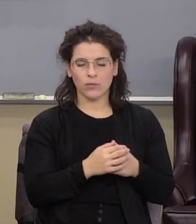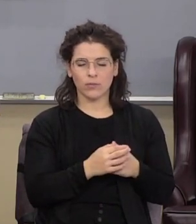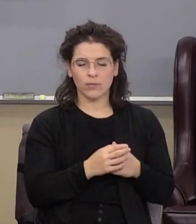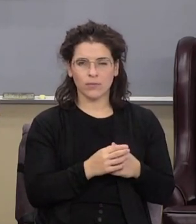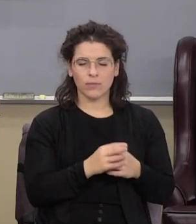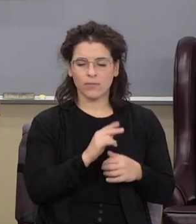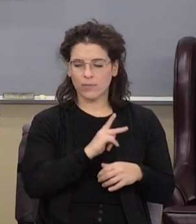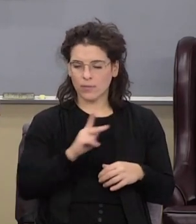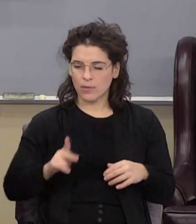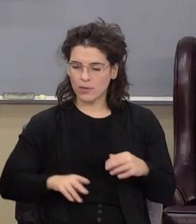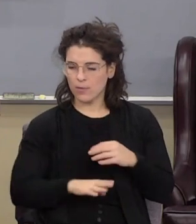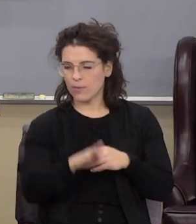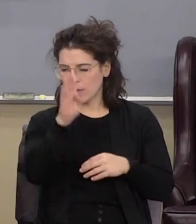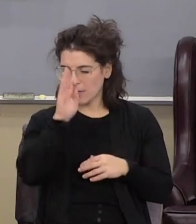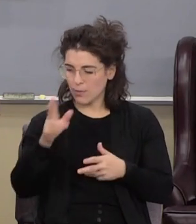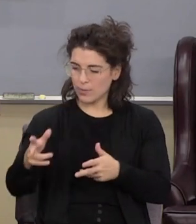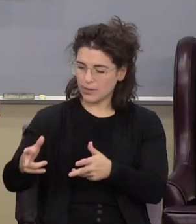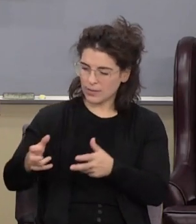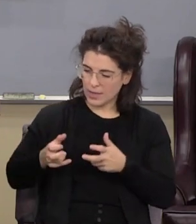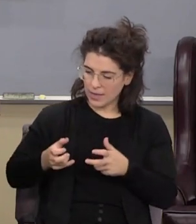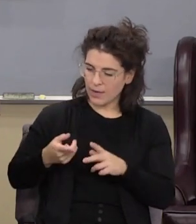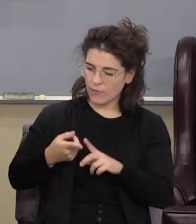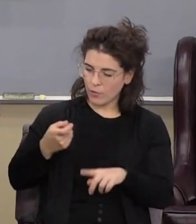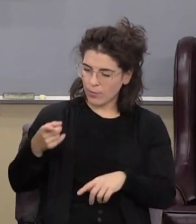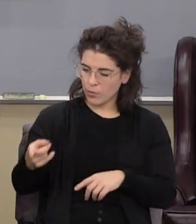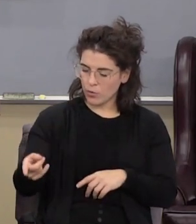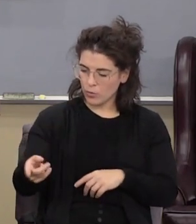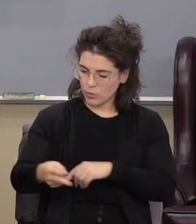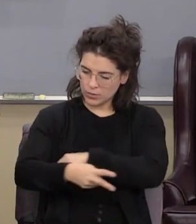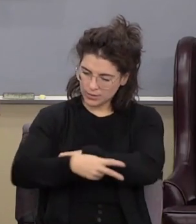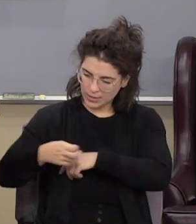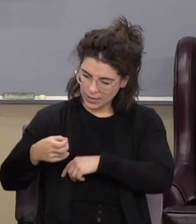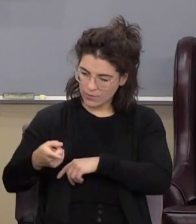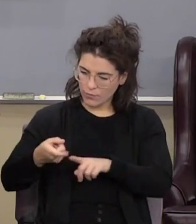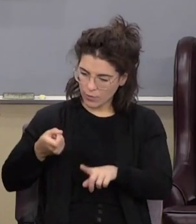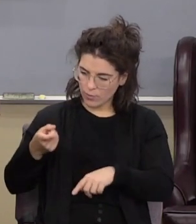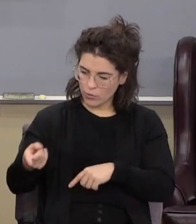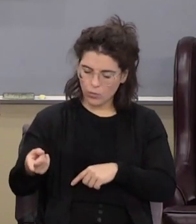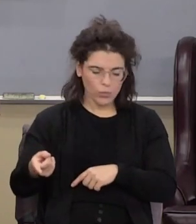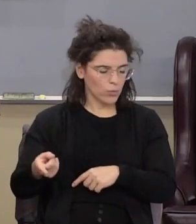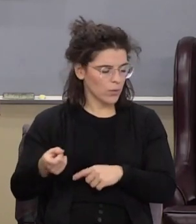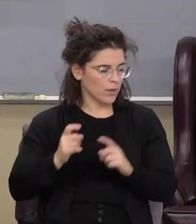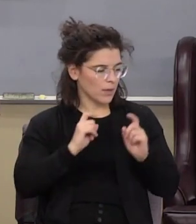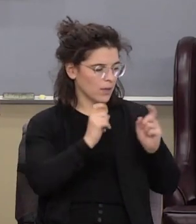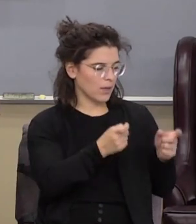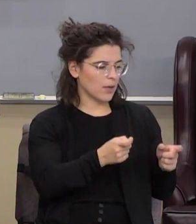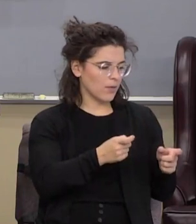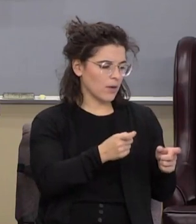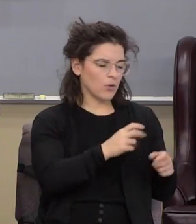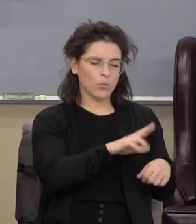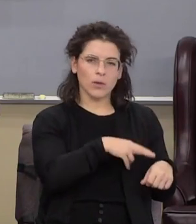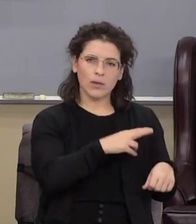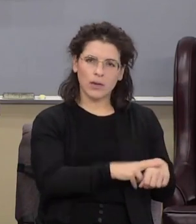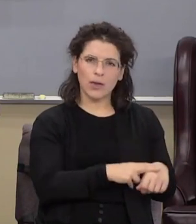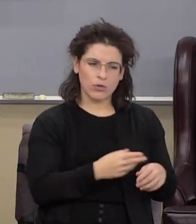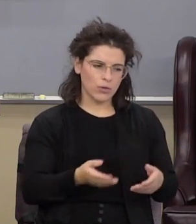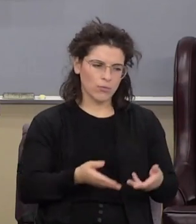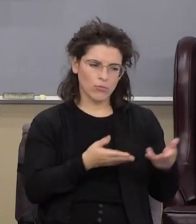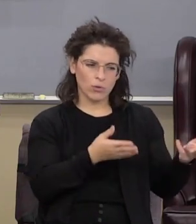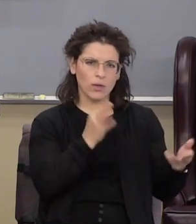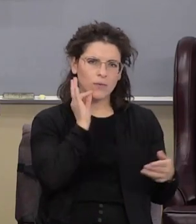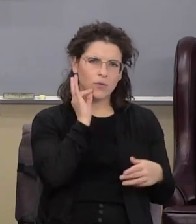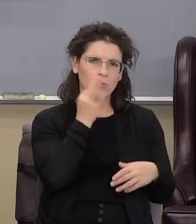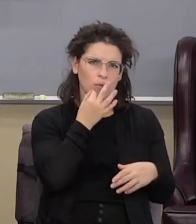the kingdom of God is going to be taken from the apostate leaders of the nation and given to a nation bringing forth the